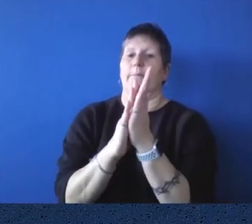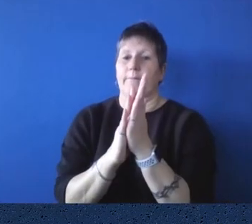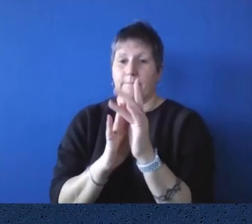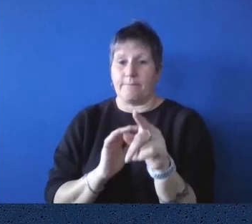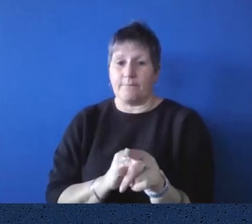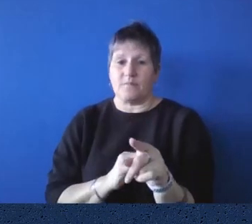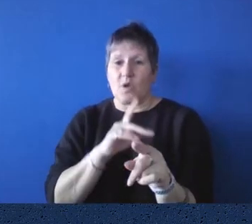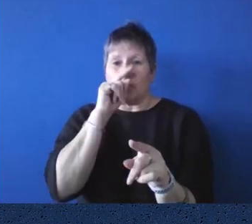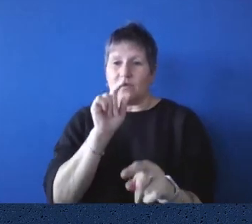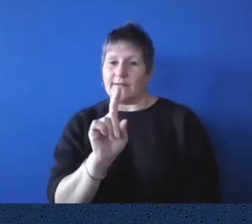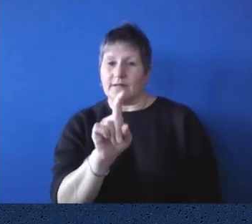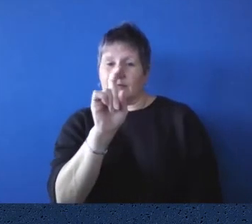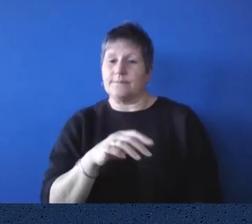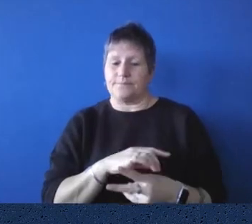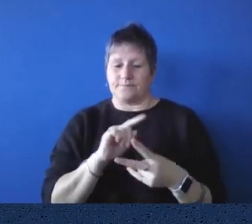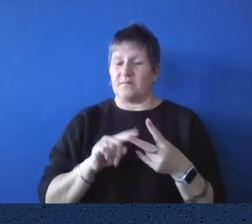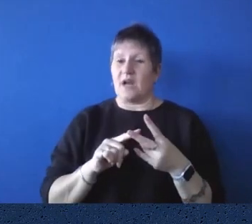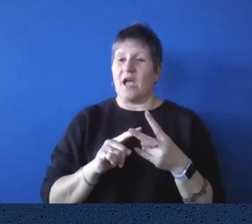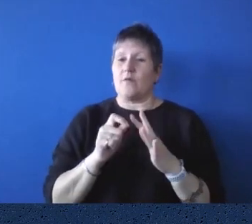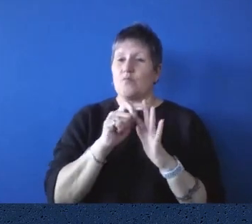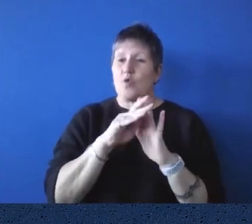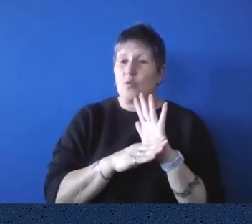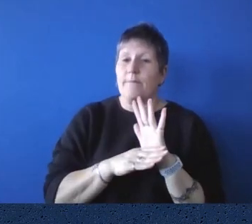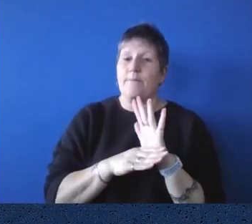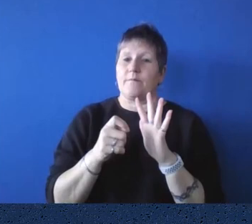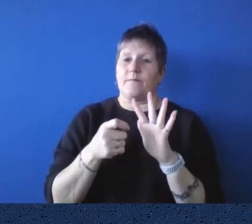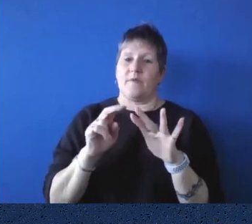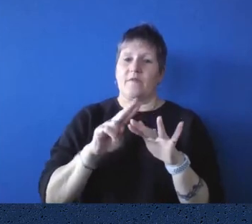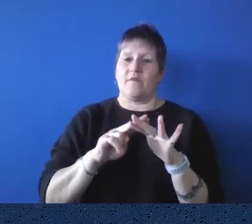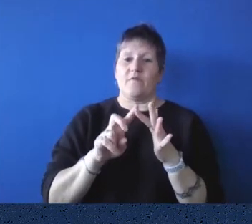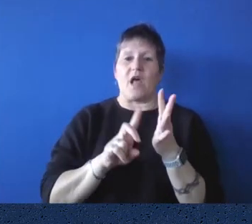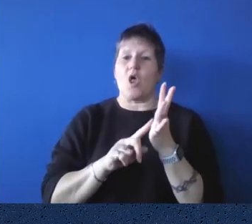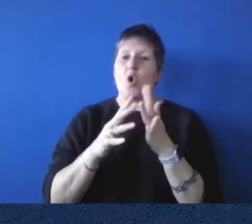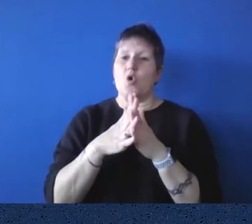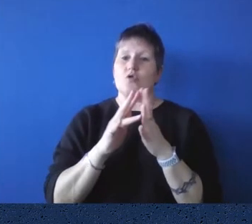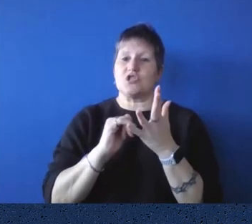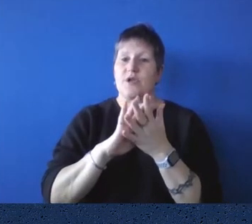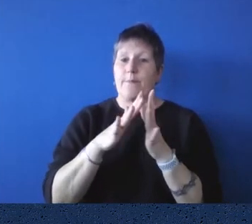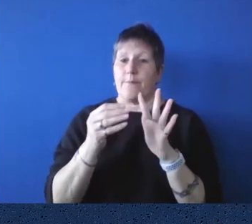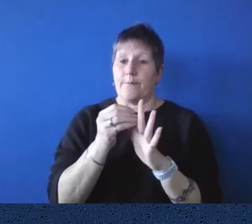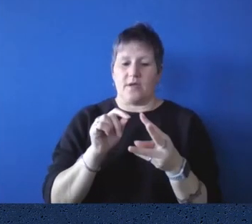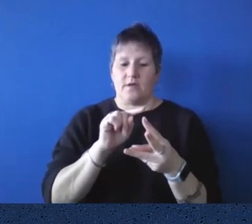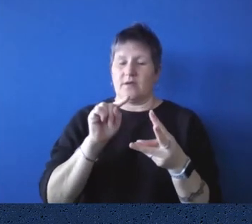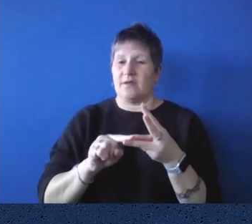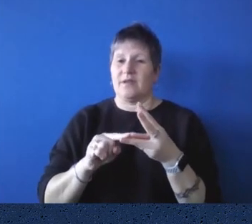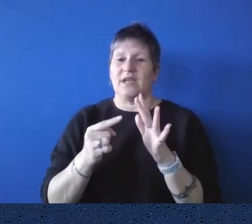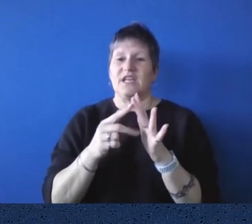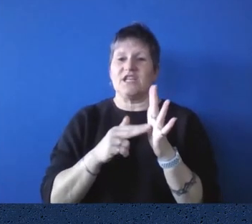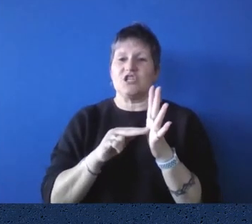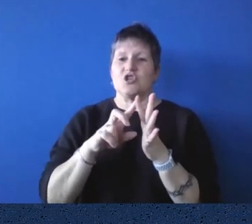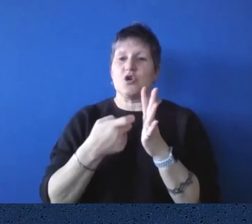we have, um, other programs. We have fellowships here. We have, uh, intern programs. And when the